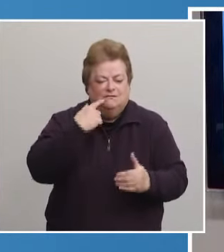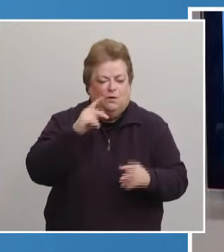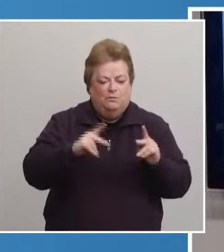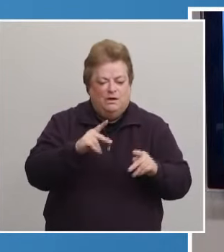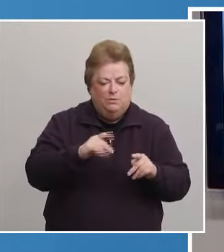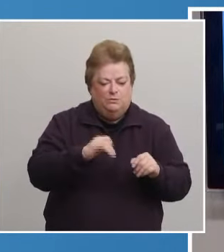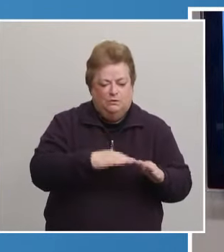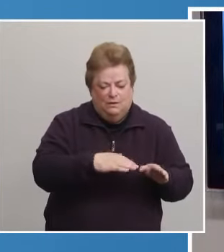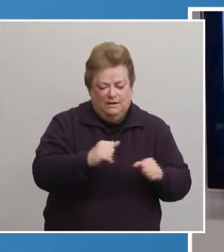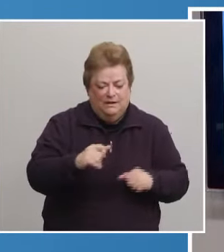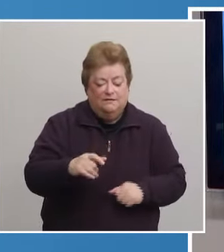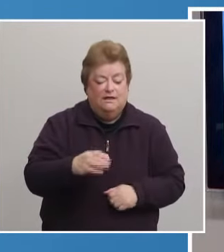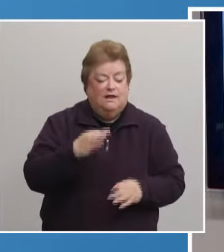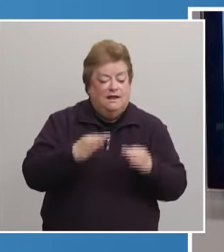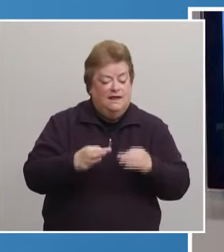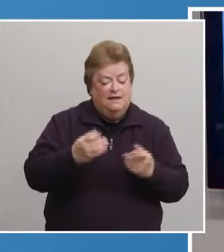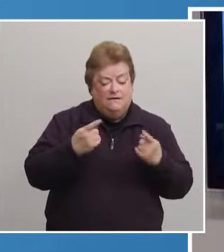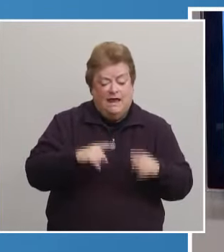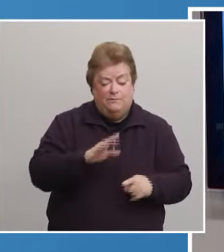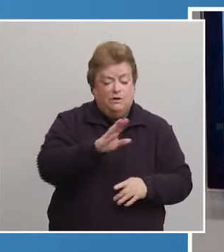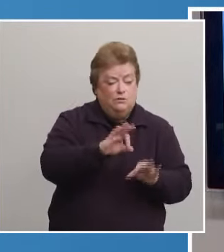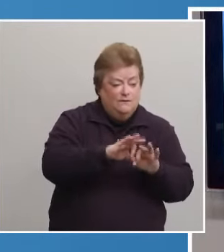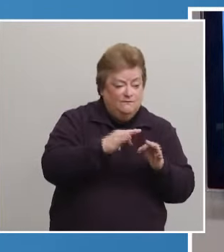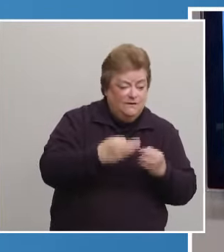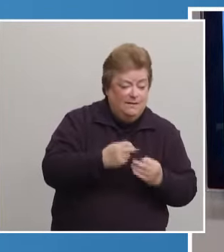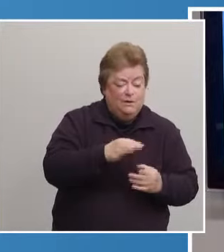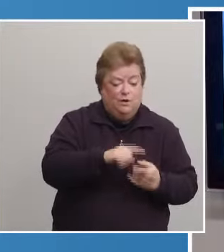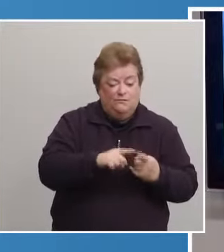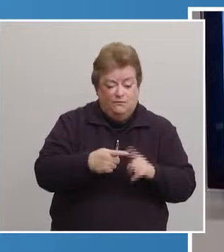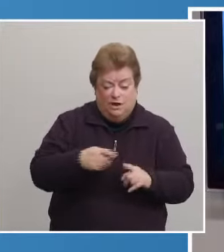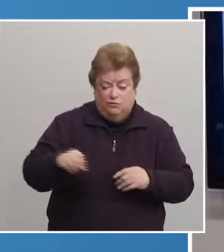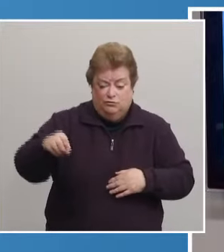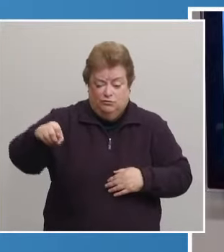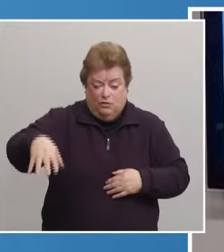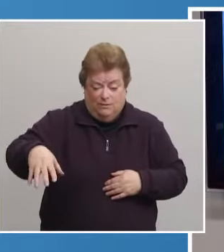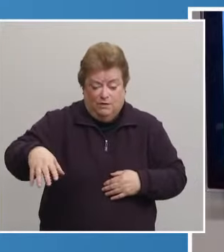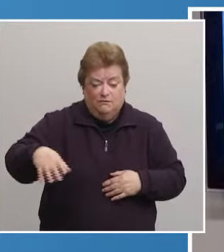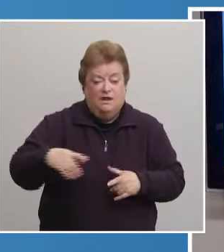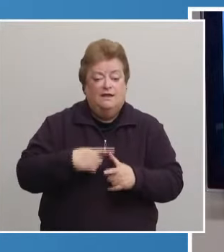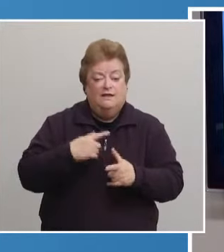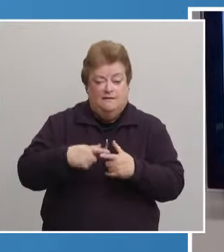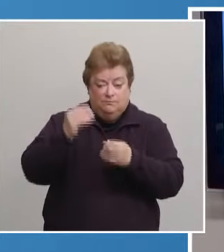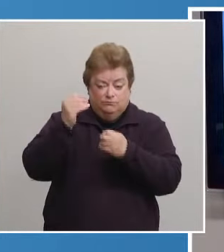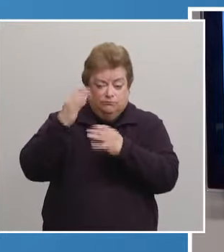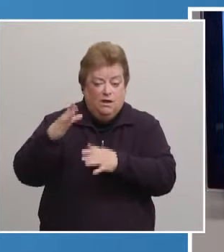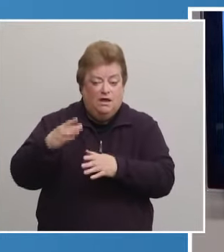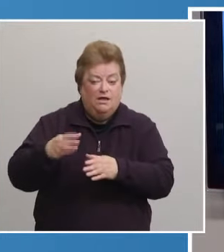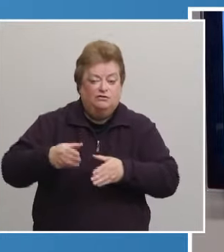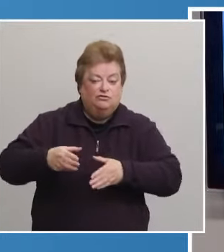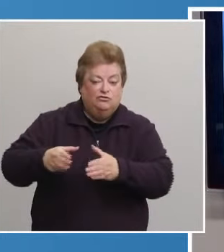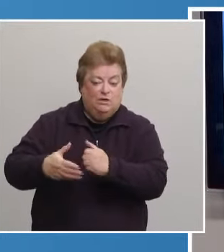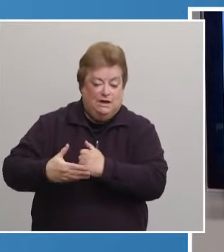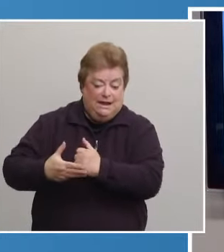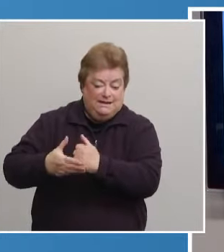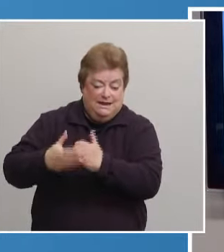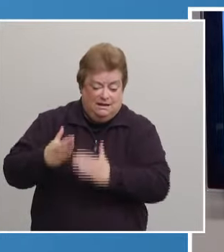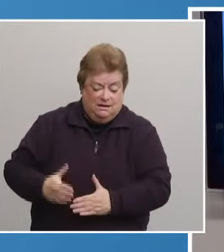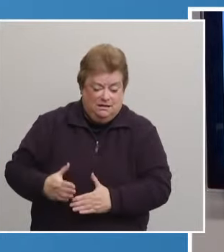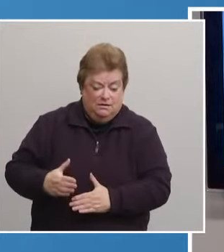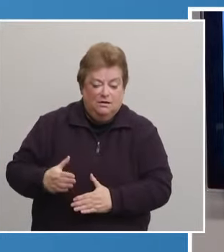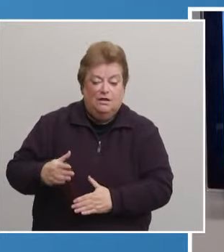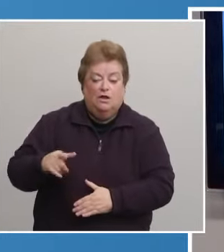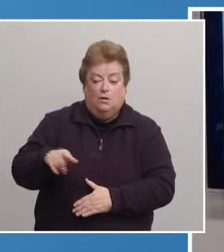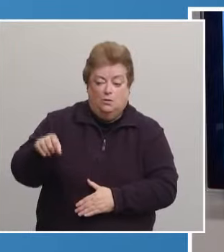If you are being dropped off by a family member or friend, they can let our street attendant know that you are dropping off.